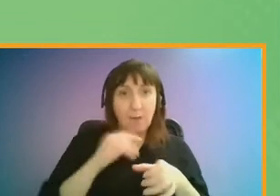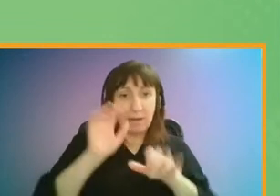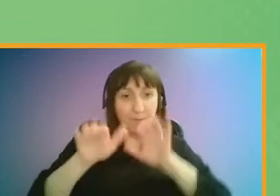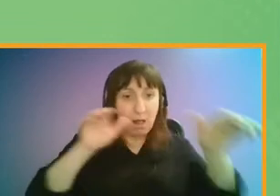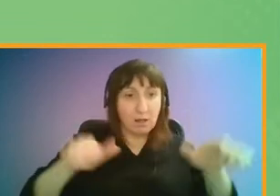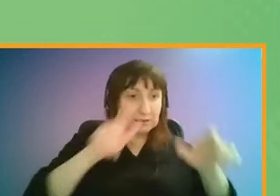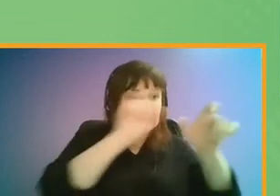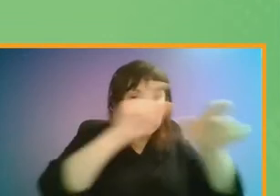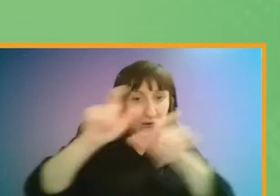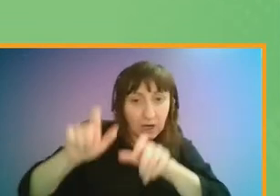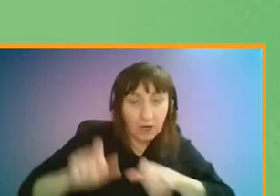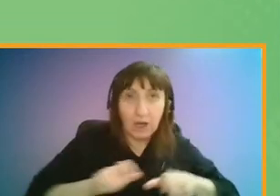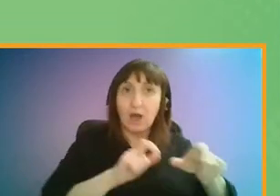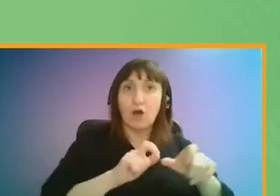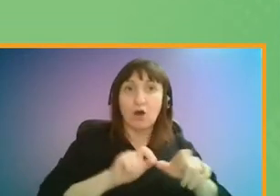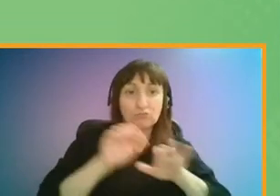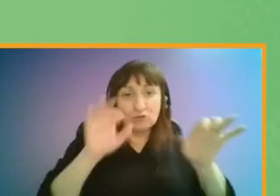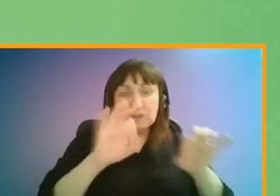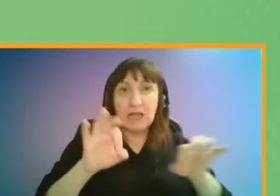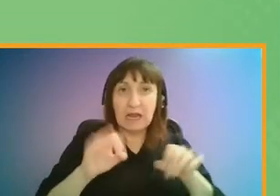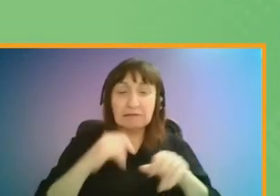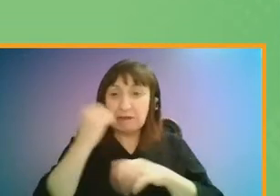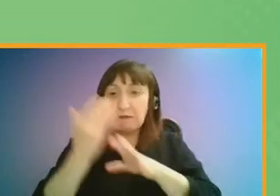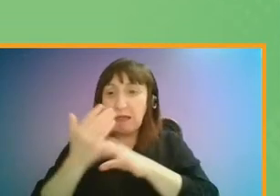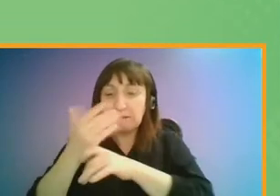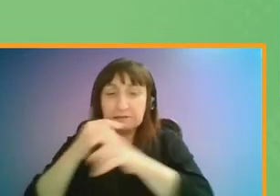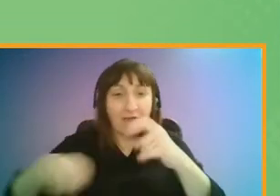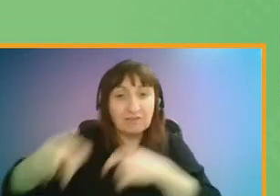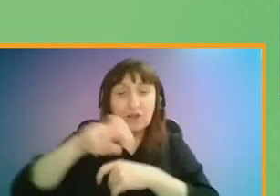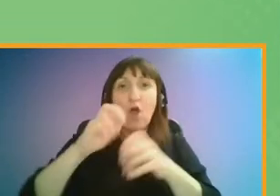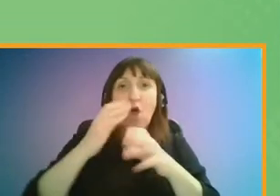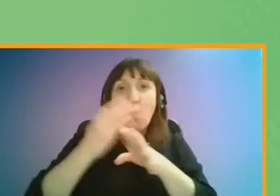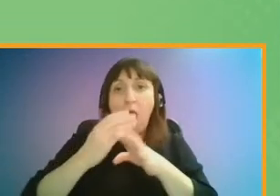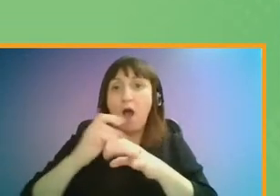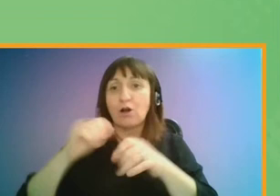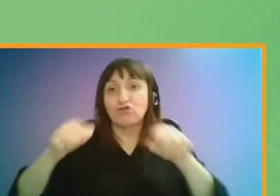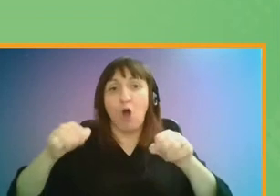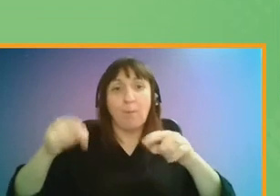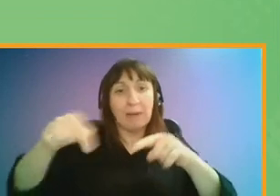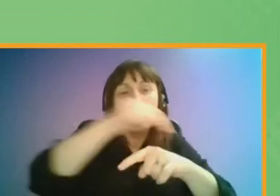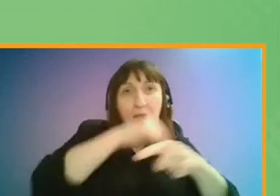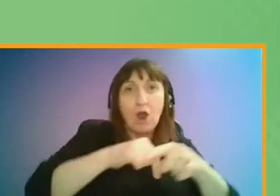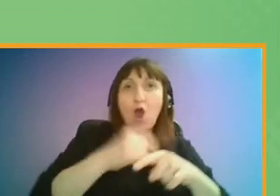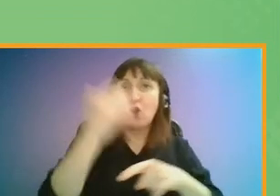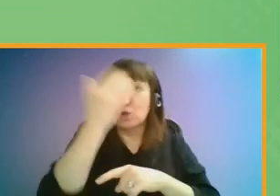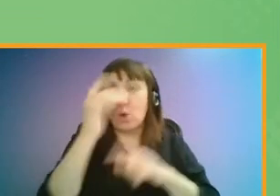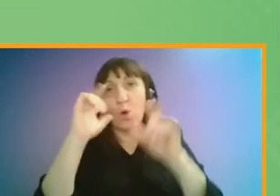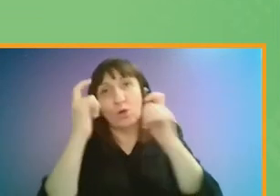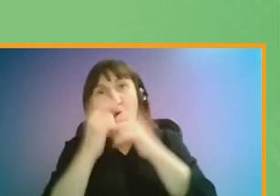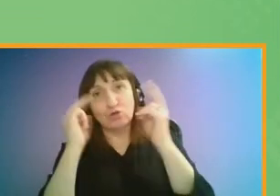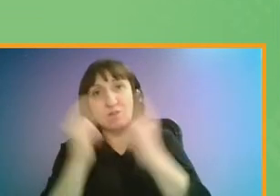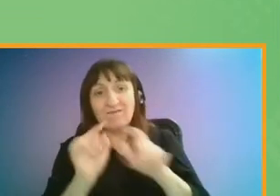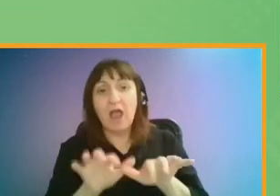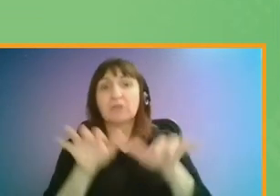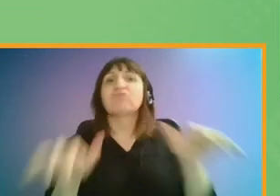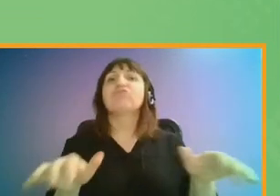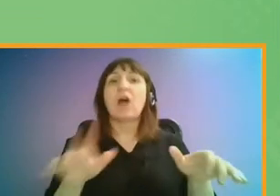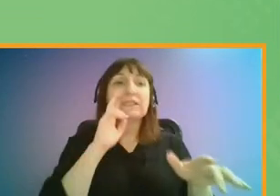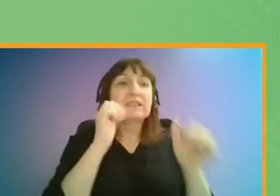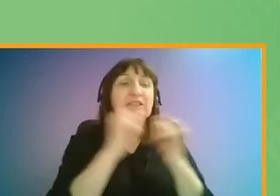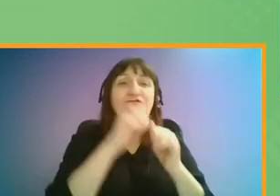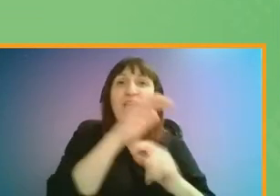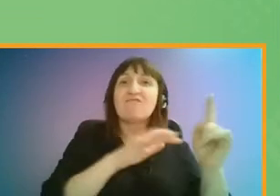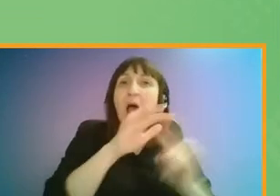local areas, boroughs or nearby towns to do daily activities like work and shopping, or going to school, college or university, or to see friends and